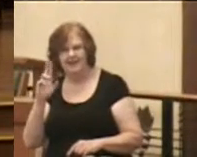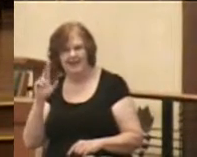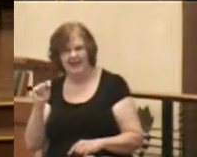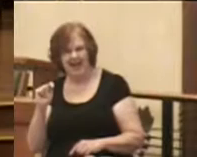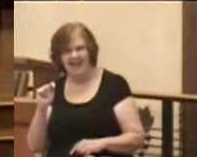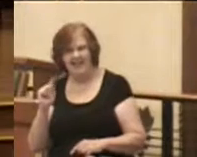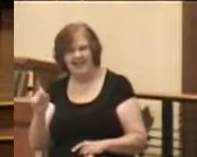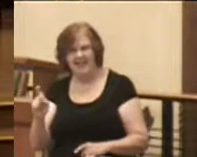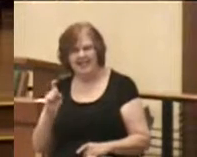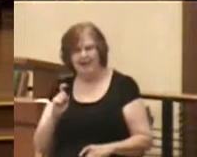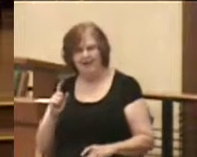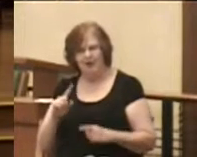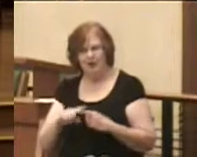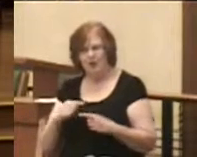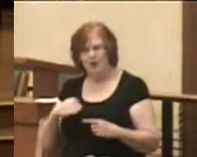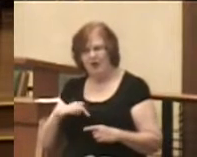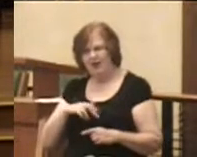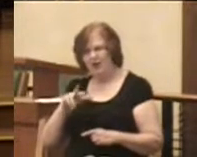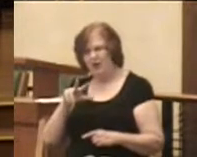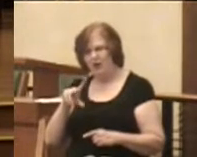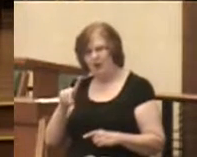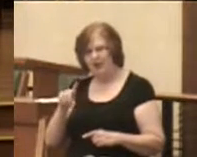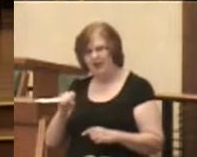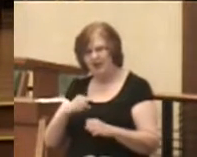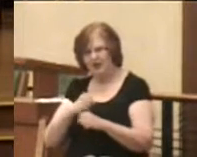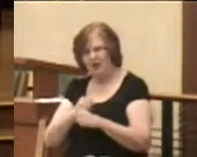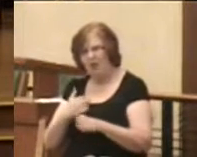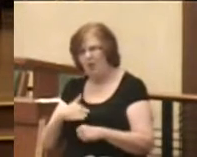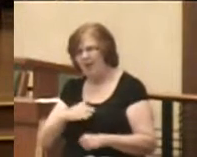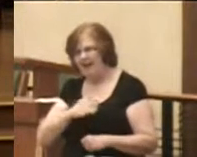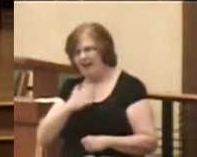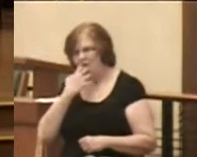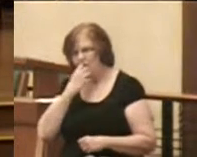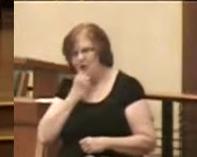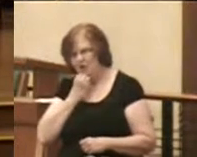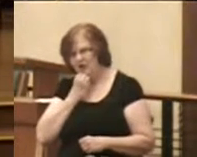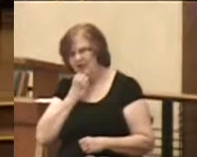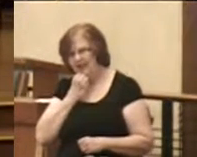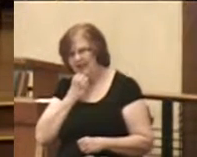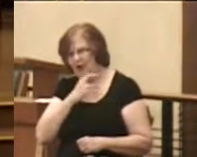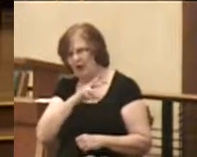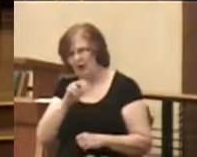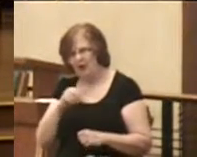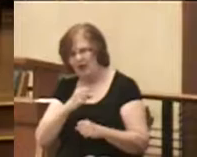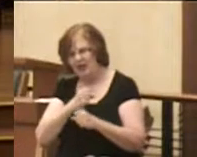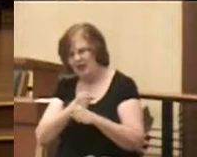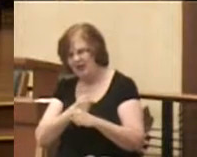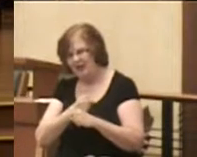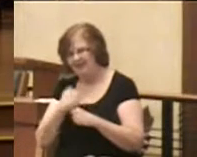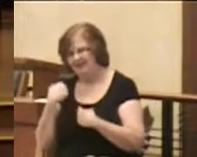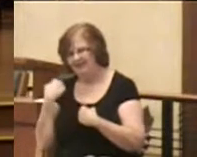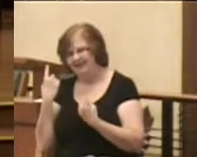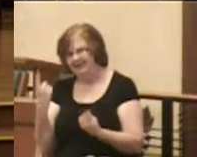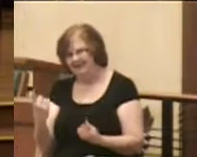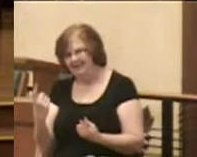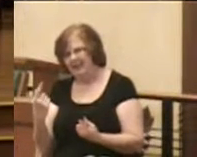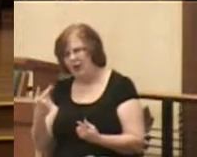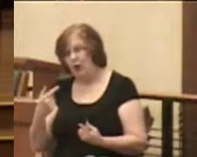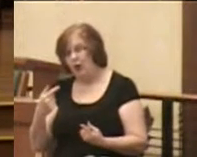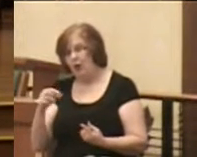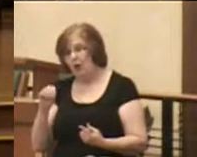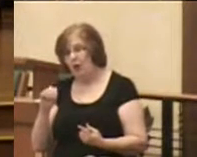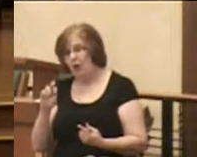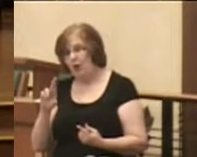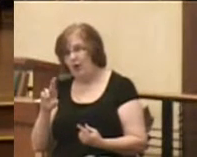cherished this piece of furniture those three decades and more. Gordon was also